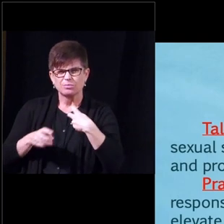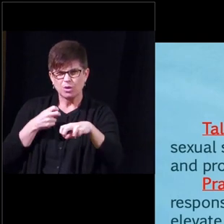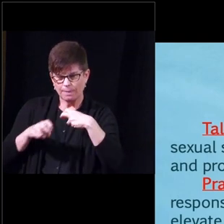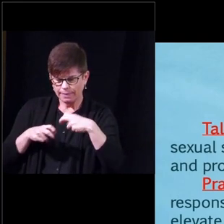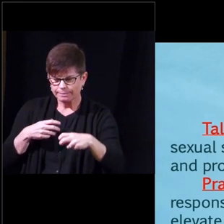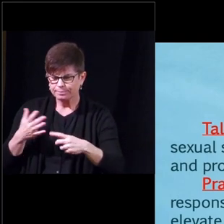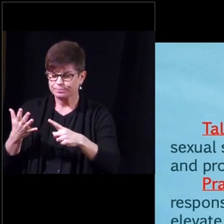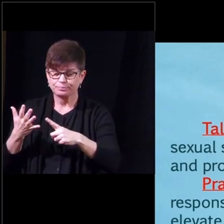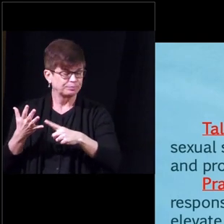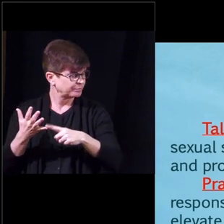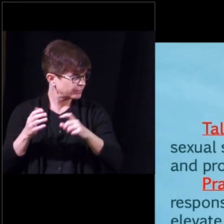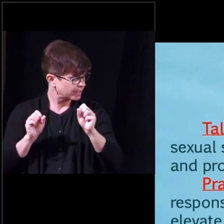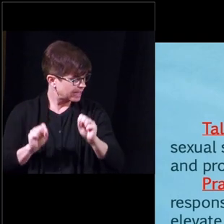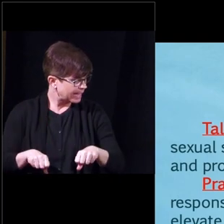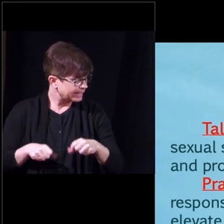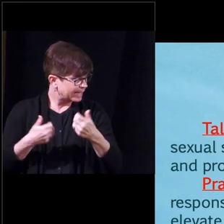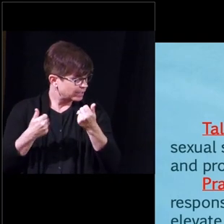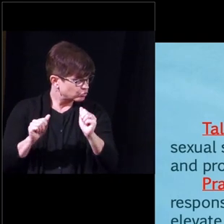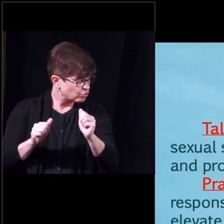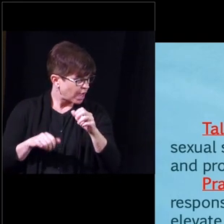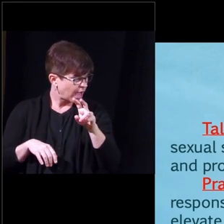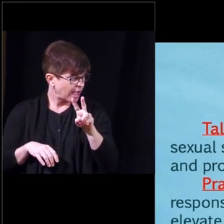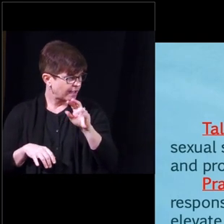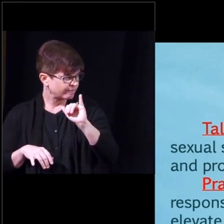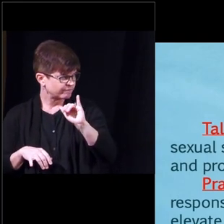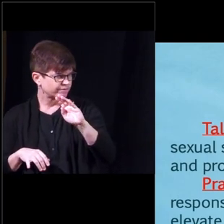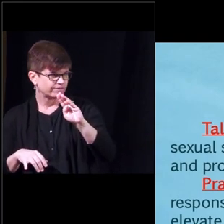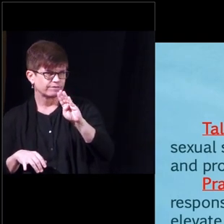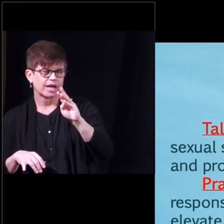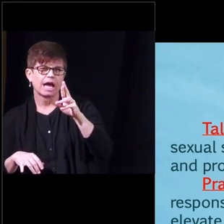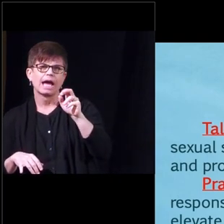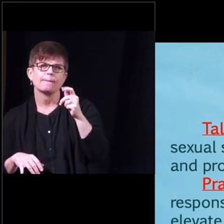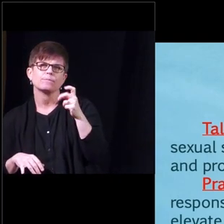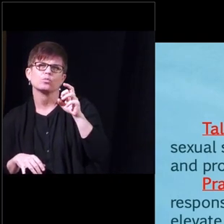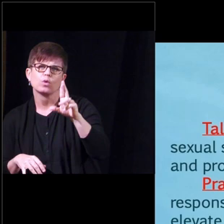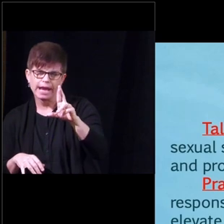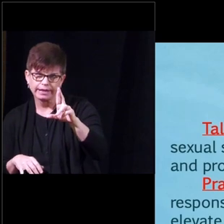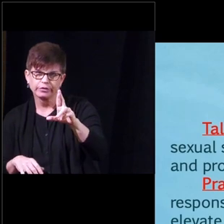device like a vibrator to help increase the stimulation